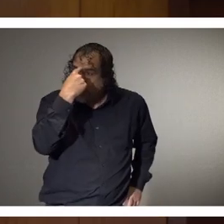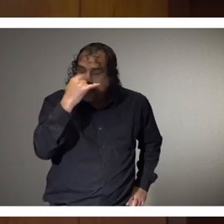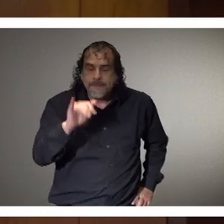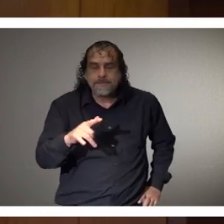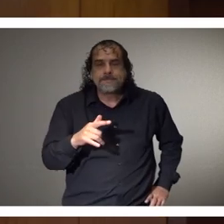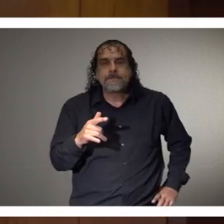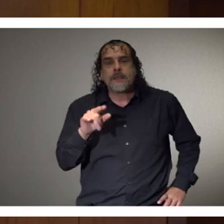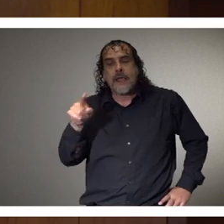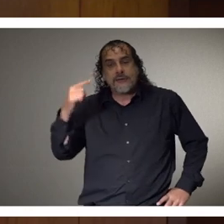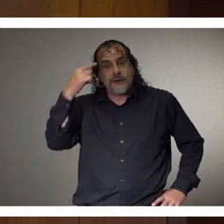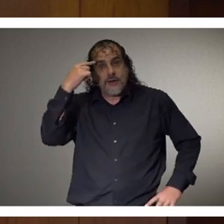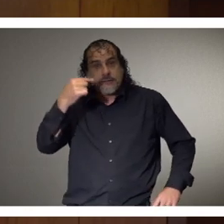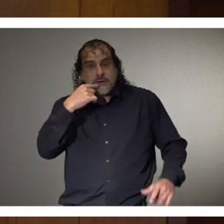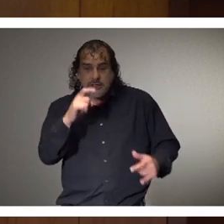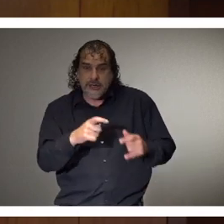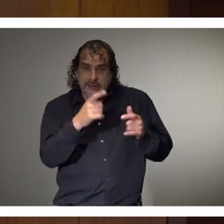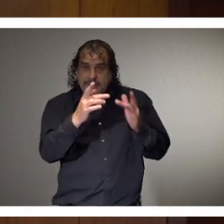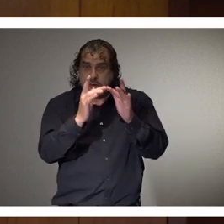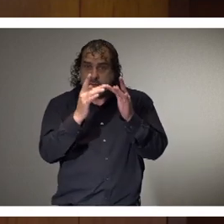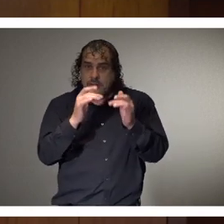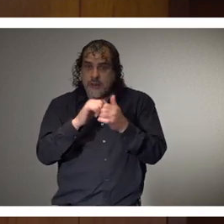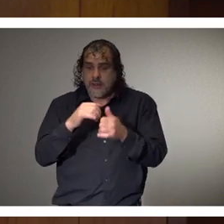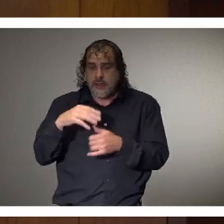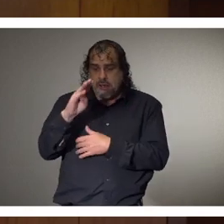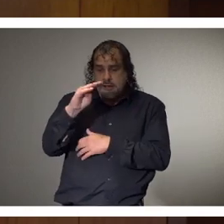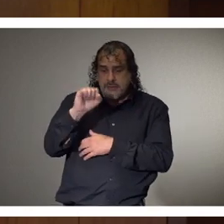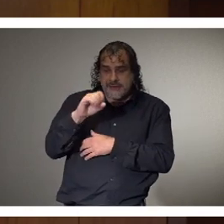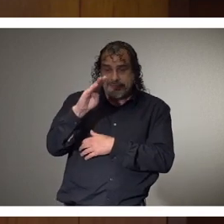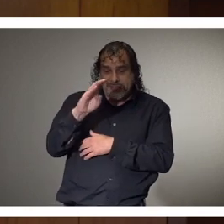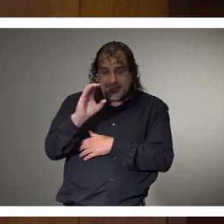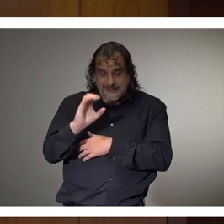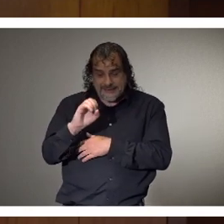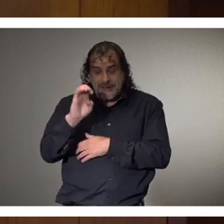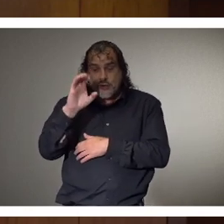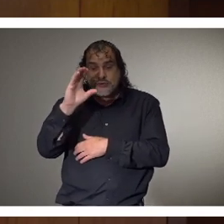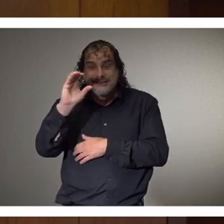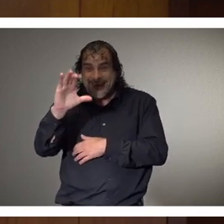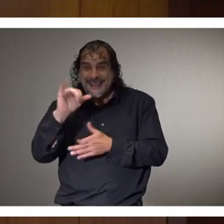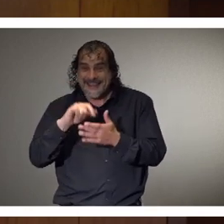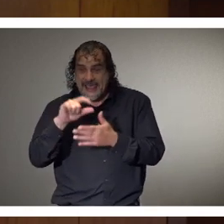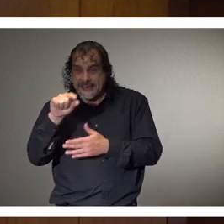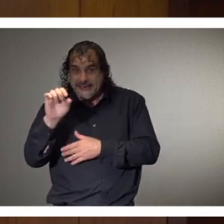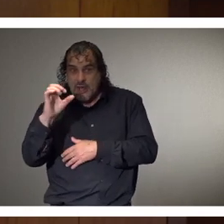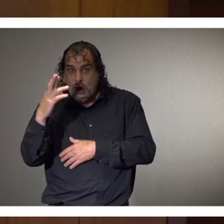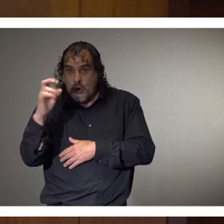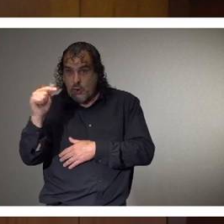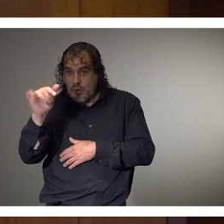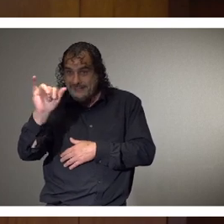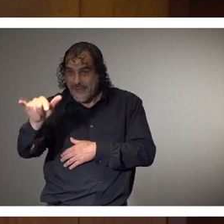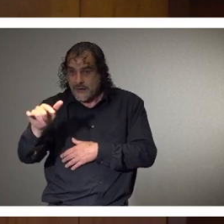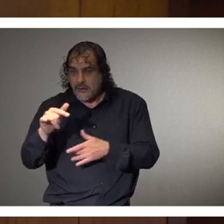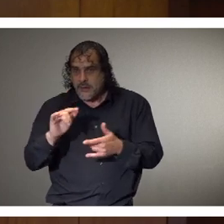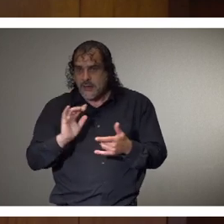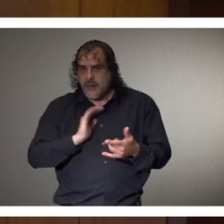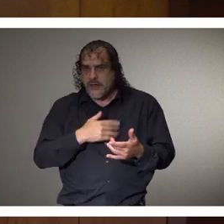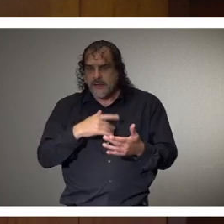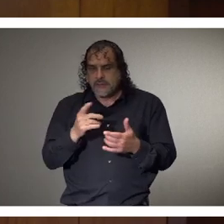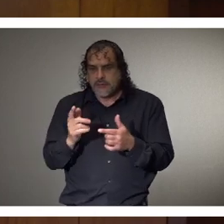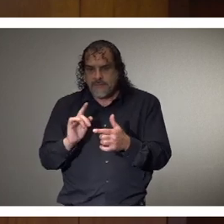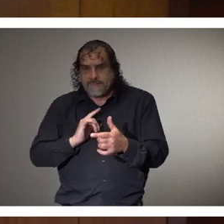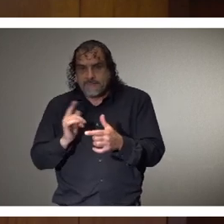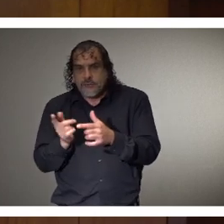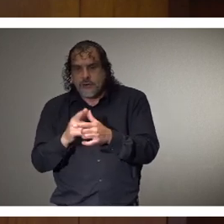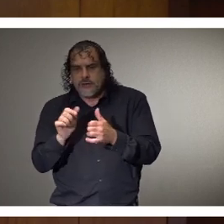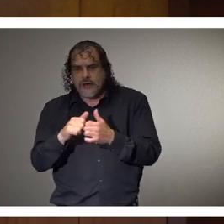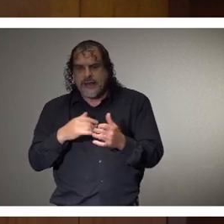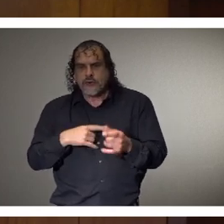Governor, I'd like to give you the website at msbeoc.org. It's a virtual business emergency operations center. In the case of the COVID